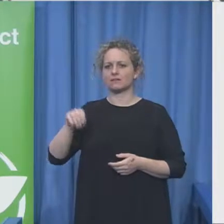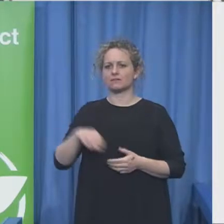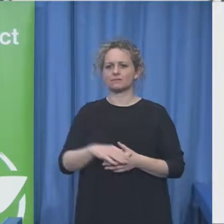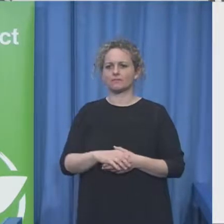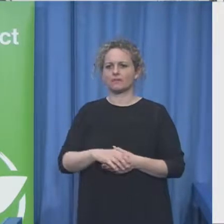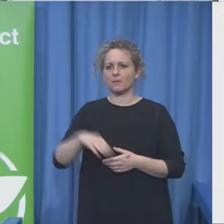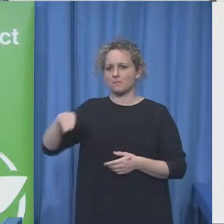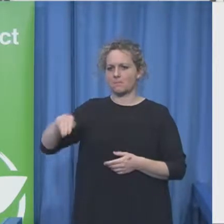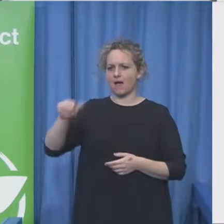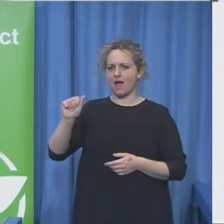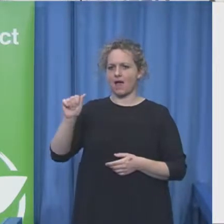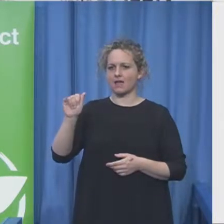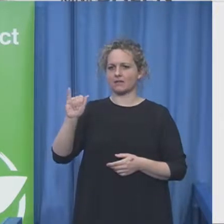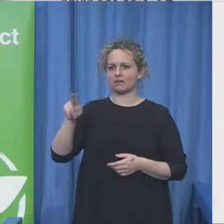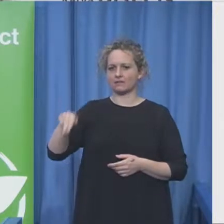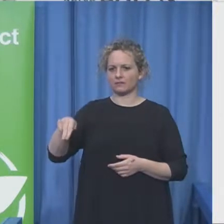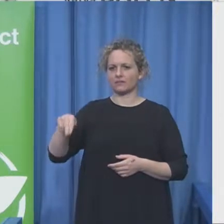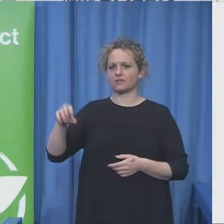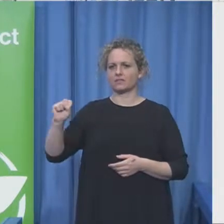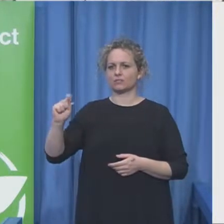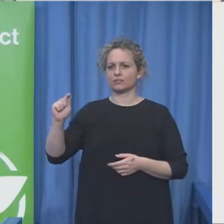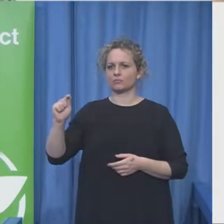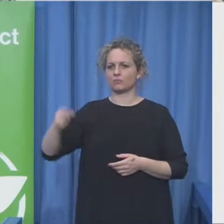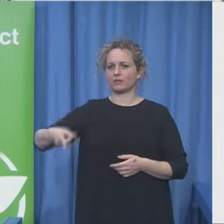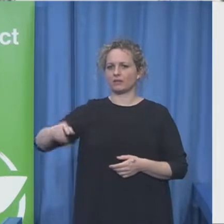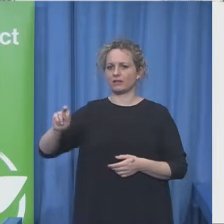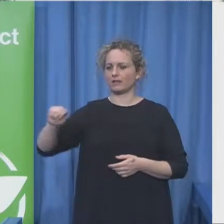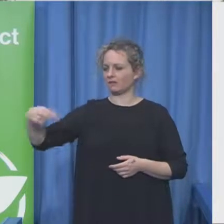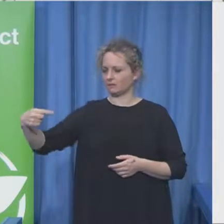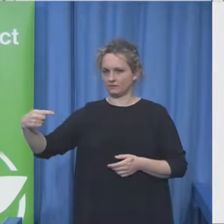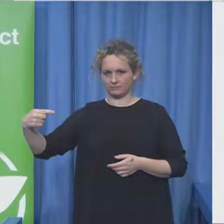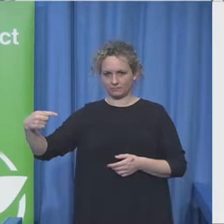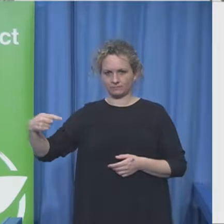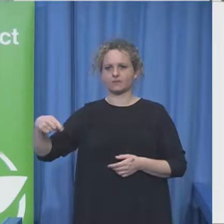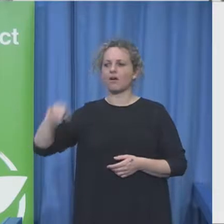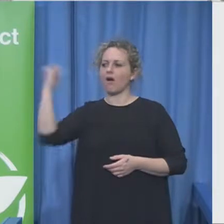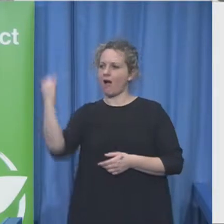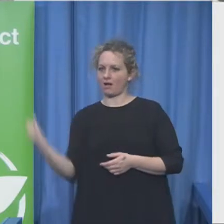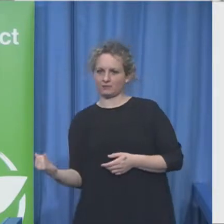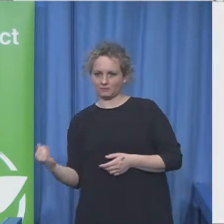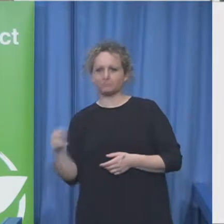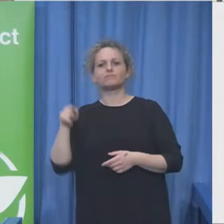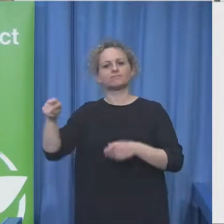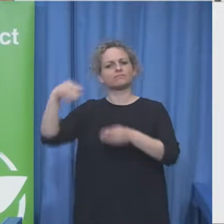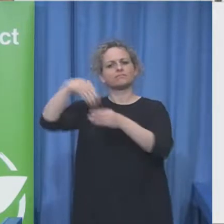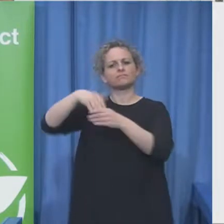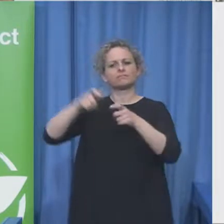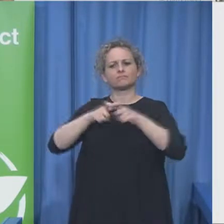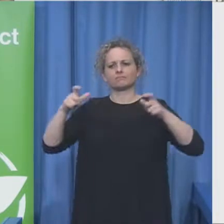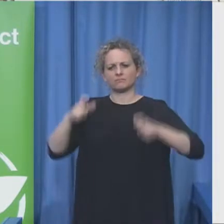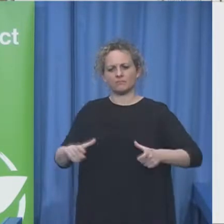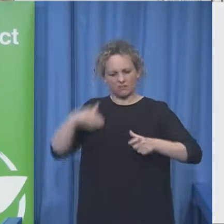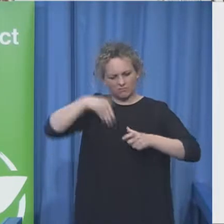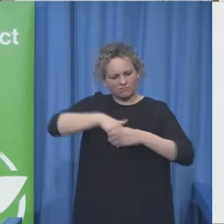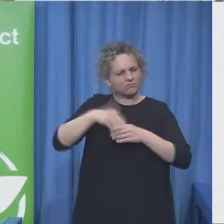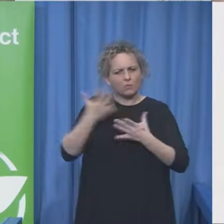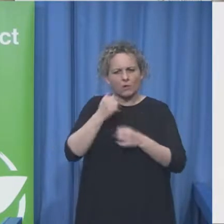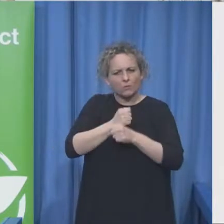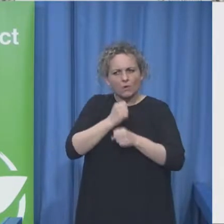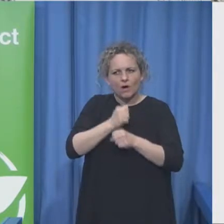conditions and other neurological conditions that signify a way of thinking and processing that